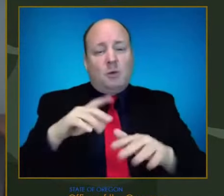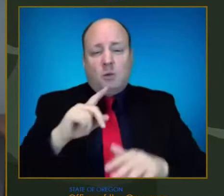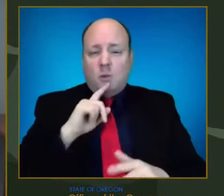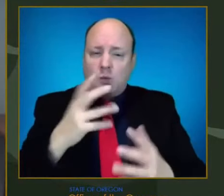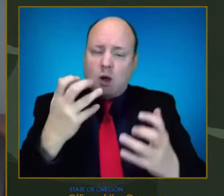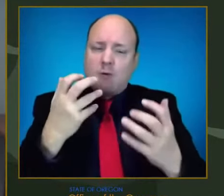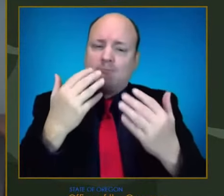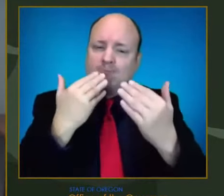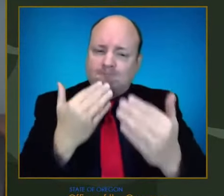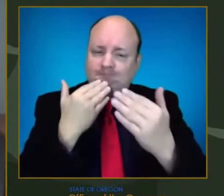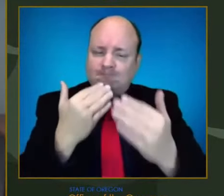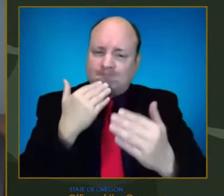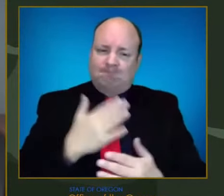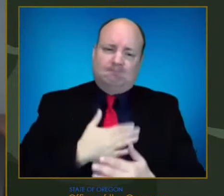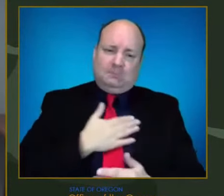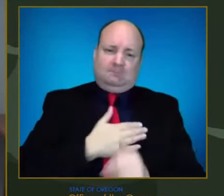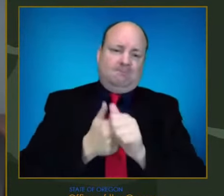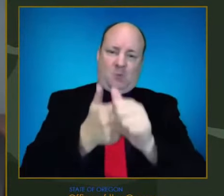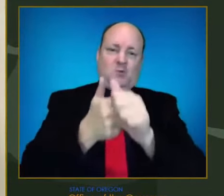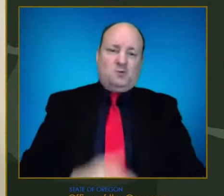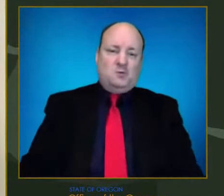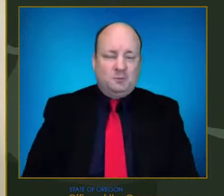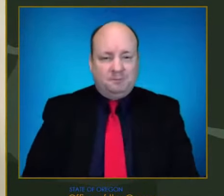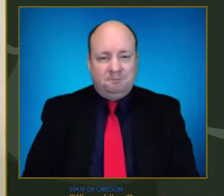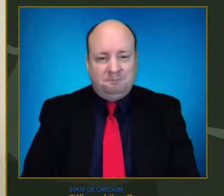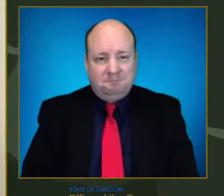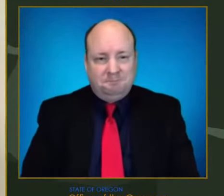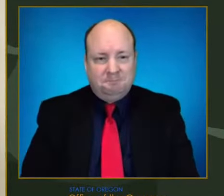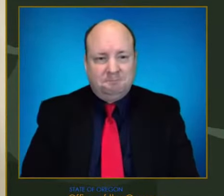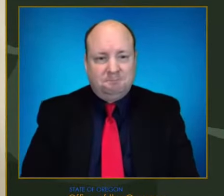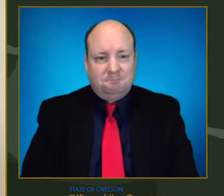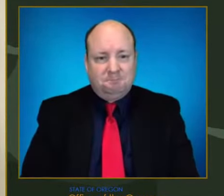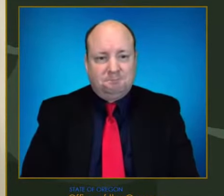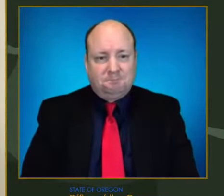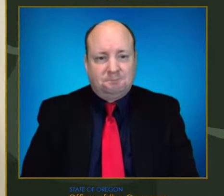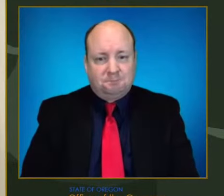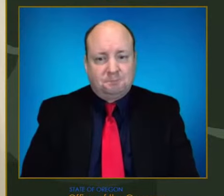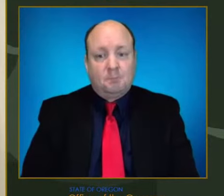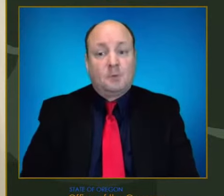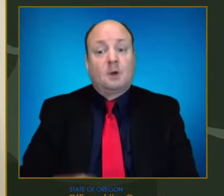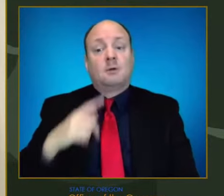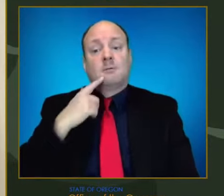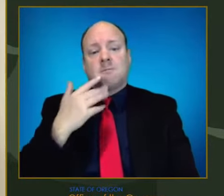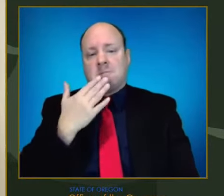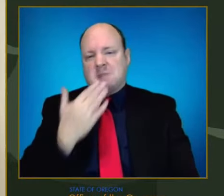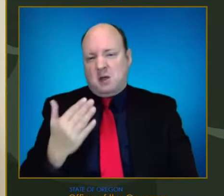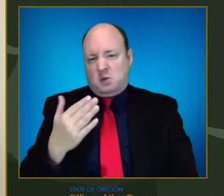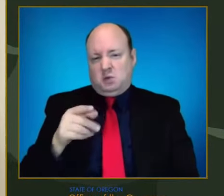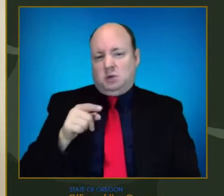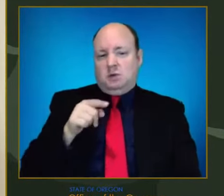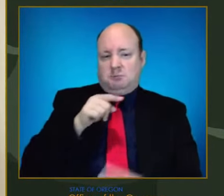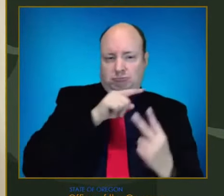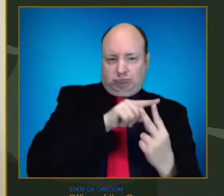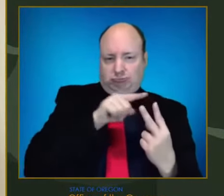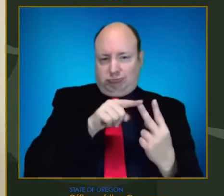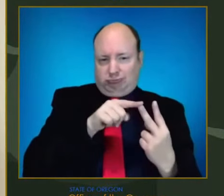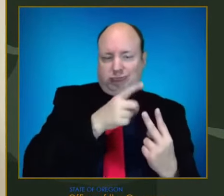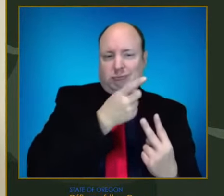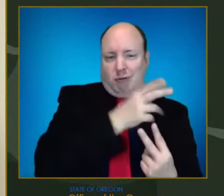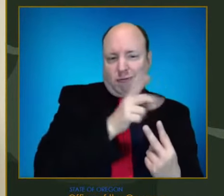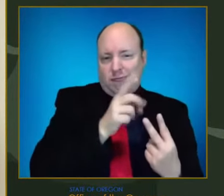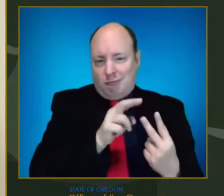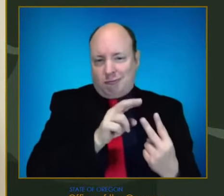speak today. Thank you, Dr. Edwards. Thank you, Dr. Graven. We really appreciate the strong partnership of OHSU.